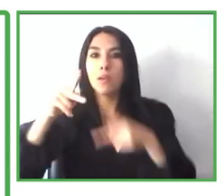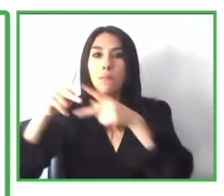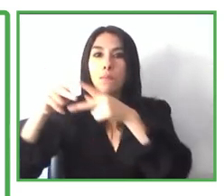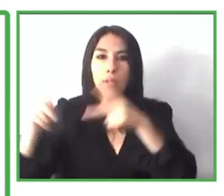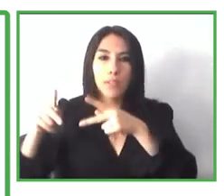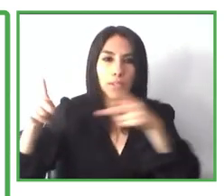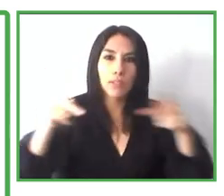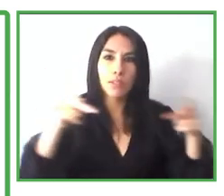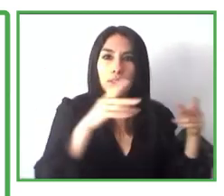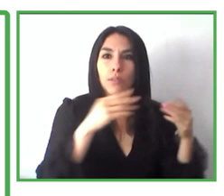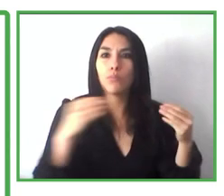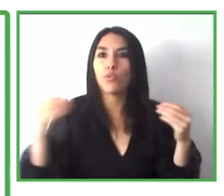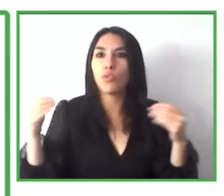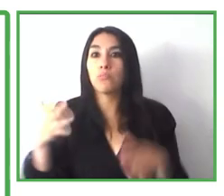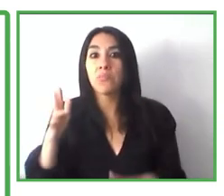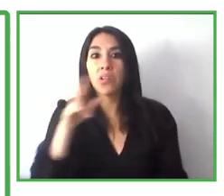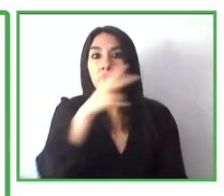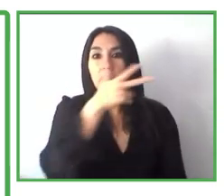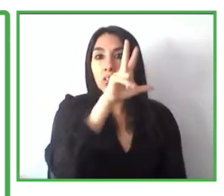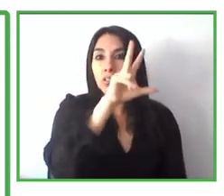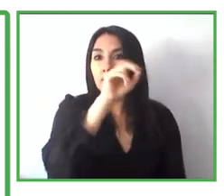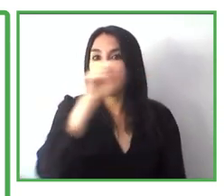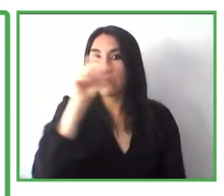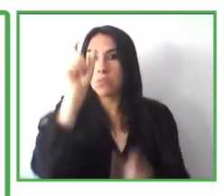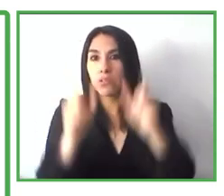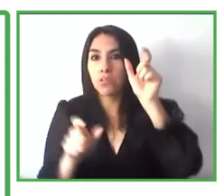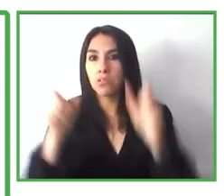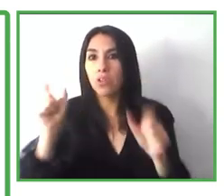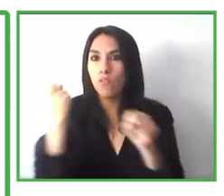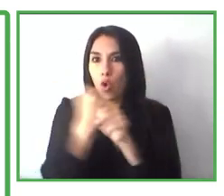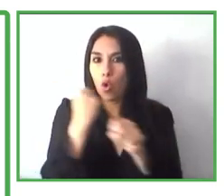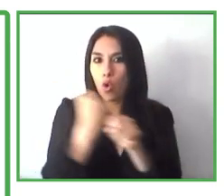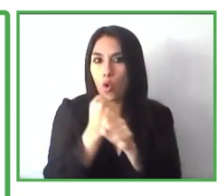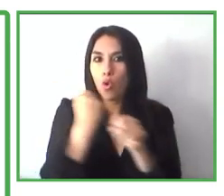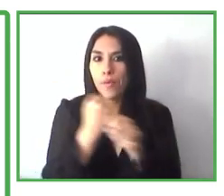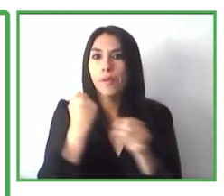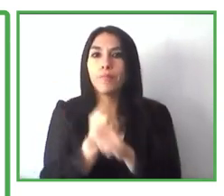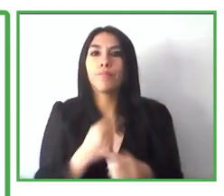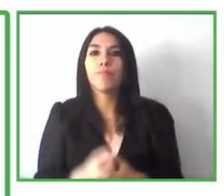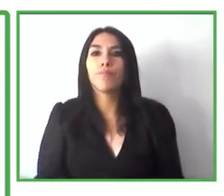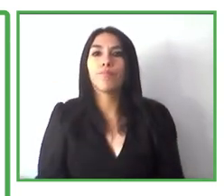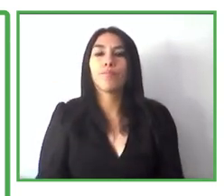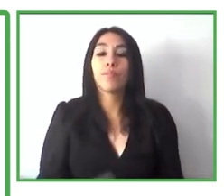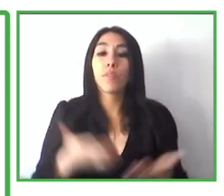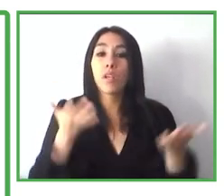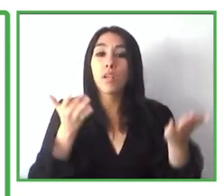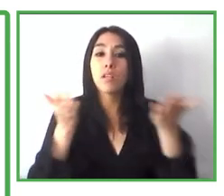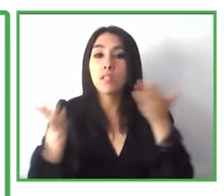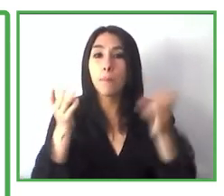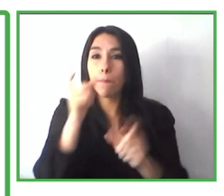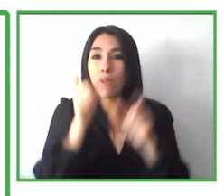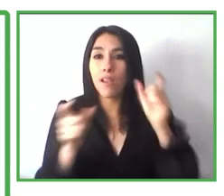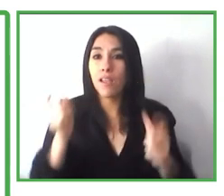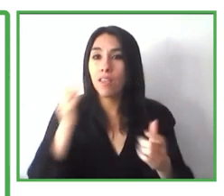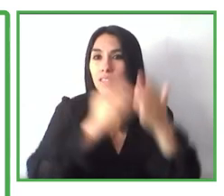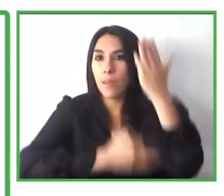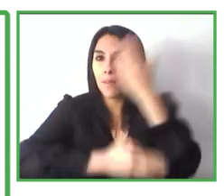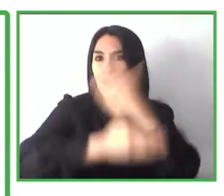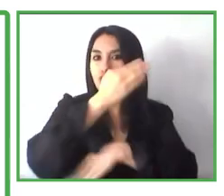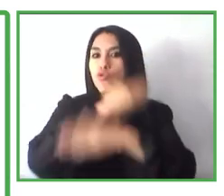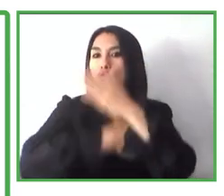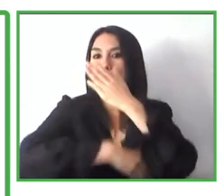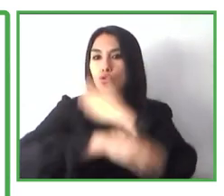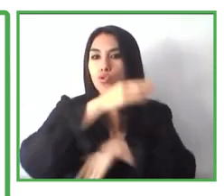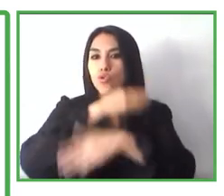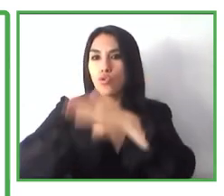and our service has more or less 300 customers. This is a service for people with disabilities, with